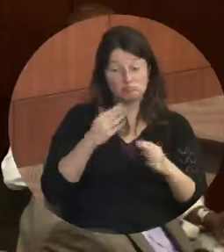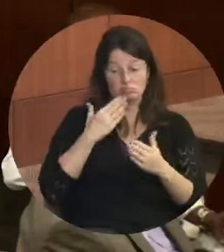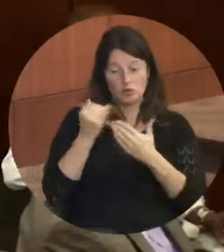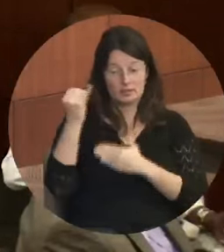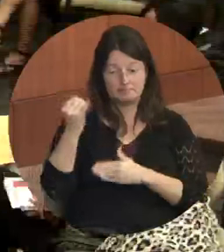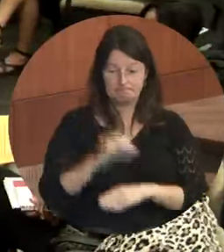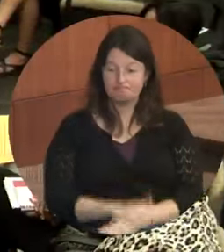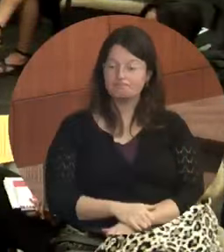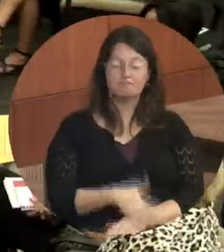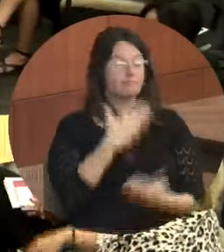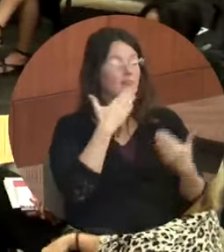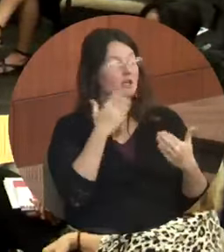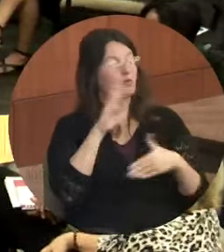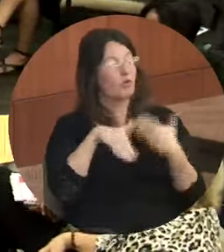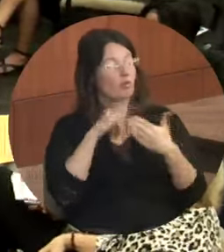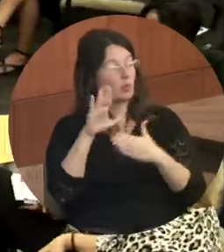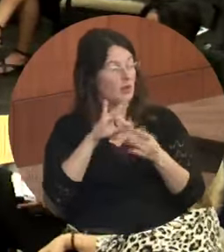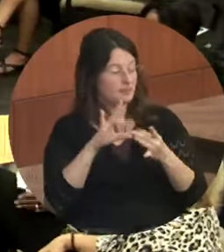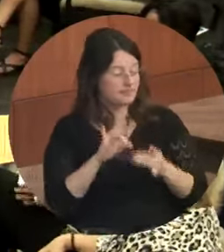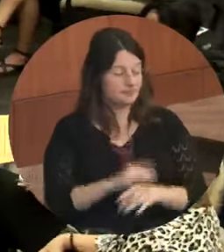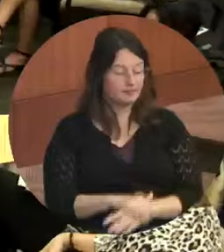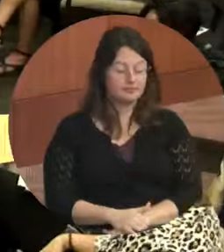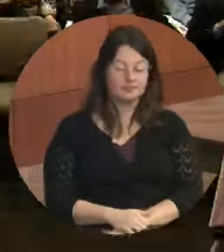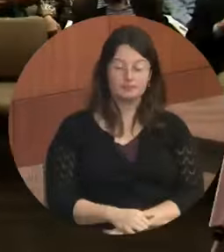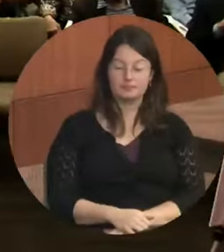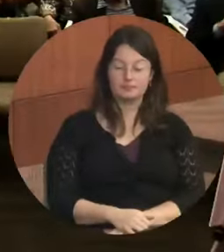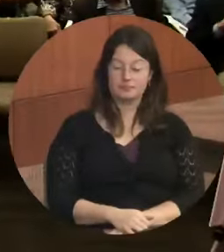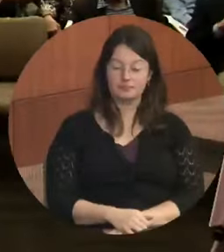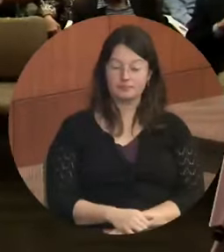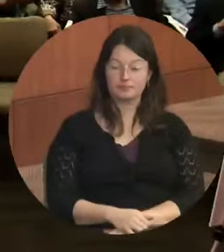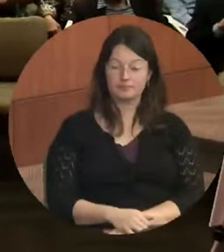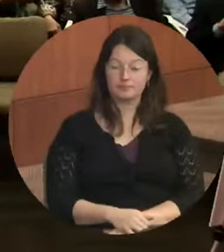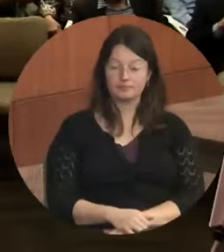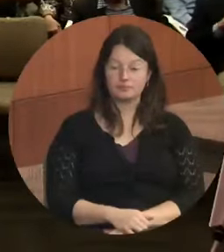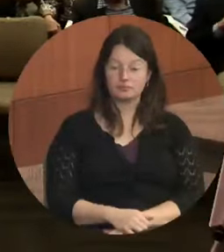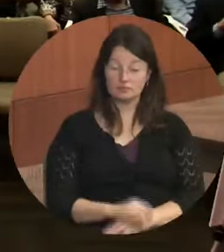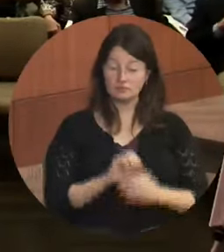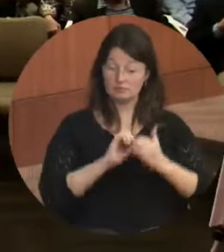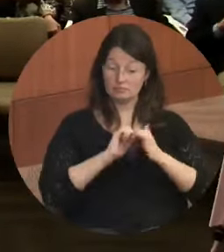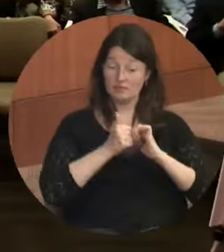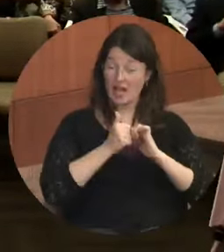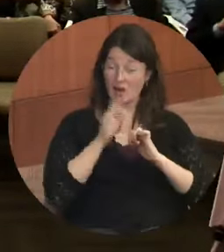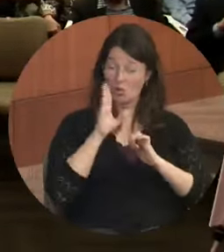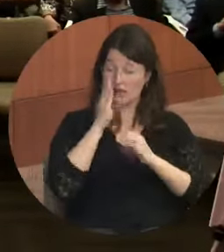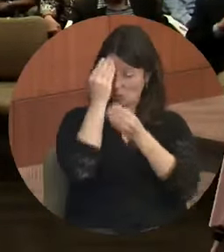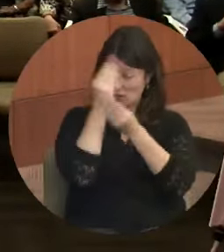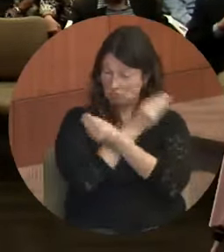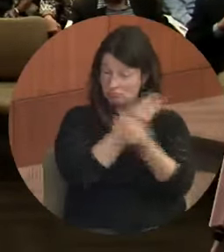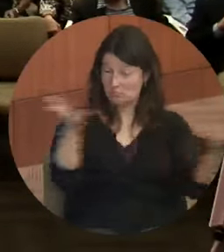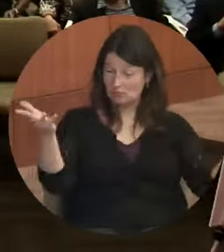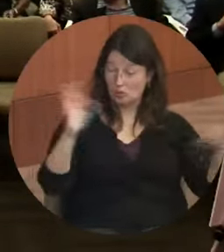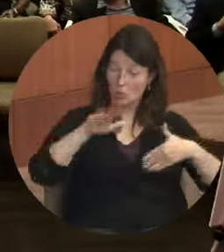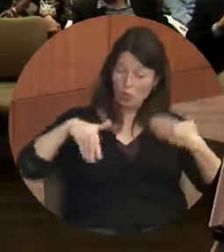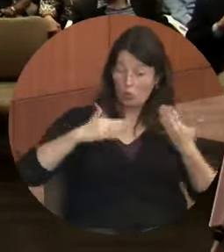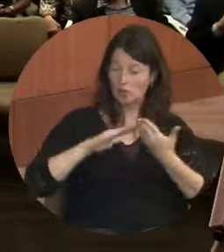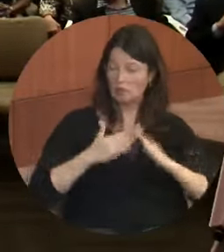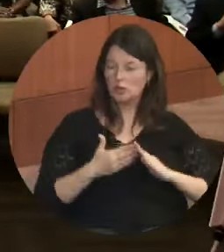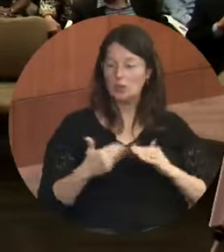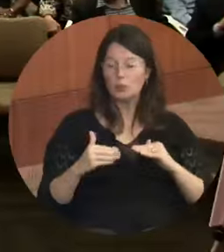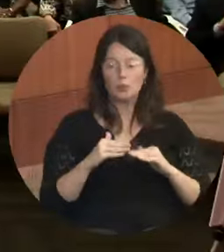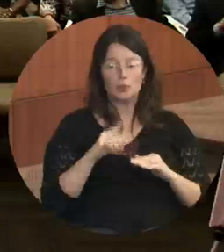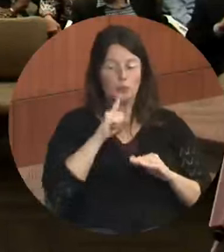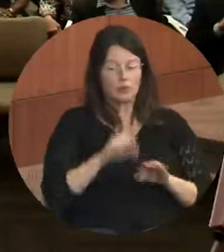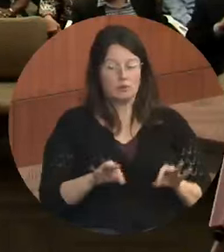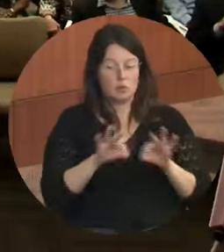Thank you for all those comments. one of the questions there was, how are we going to get the word out about this? And that's really central